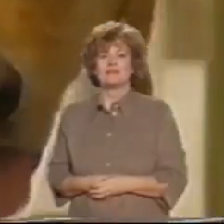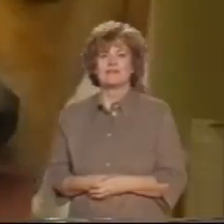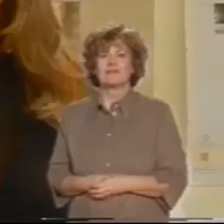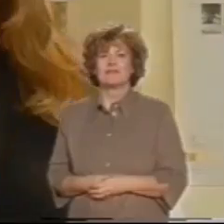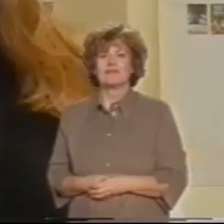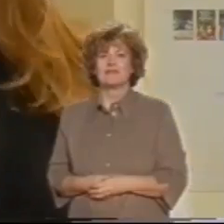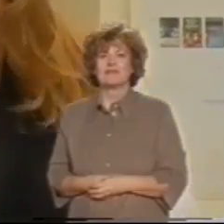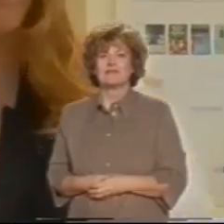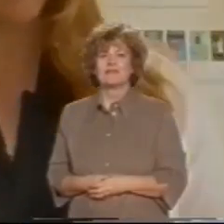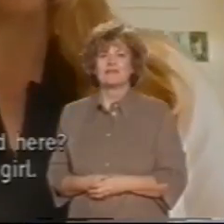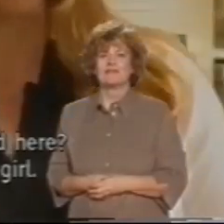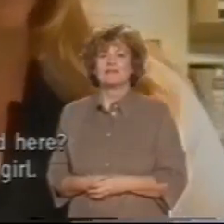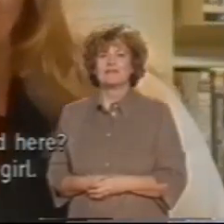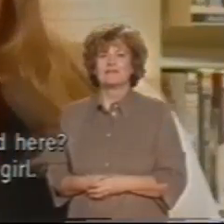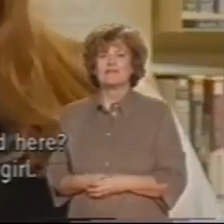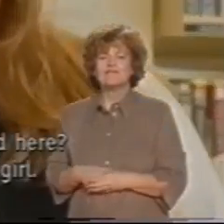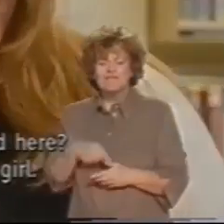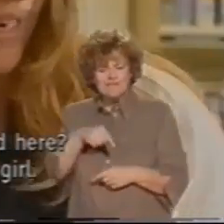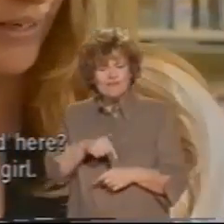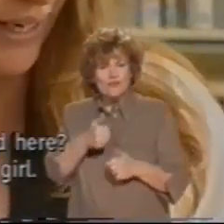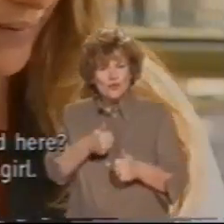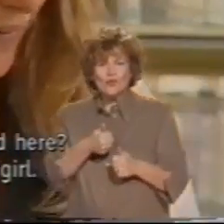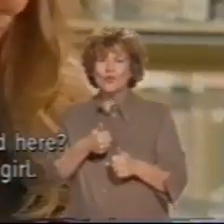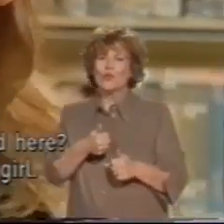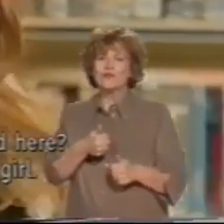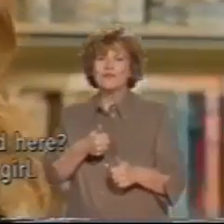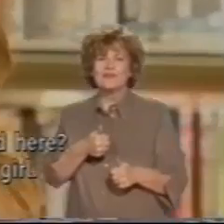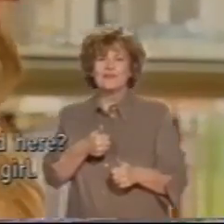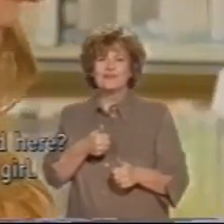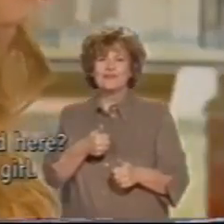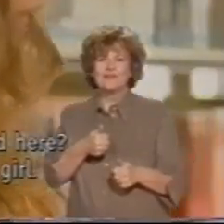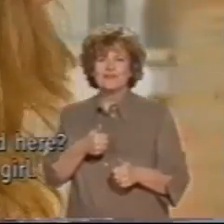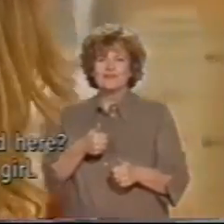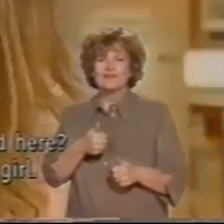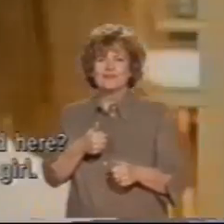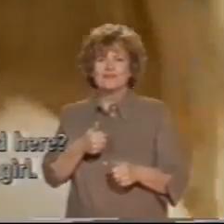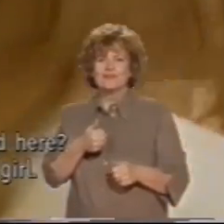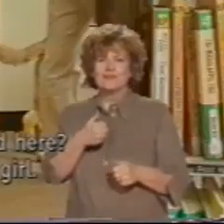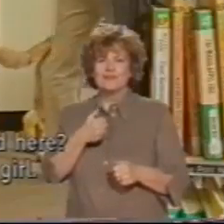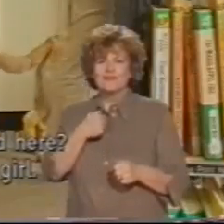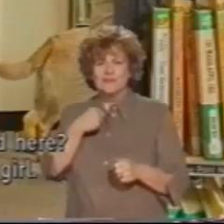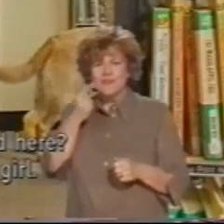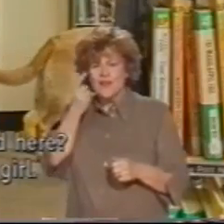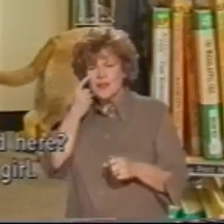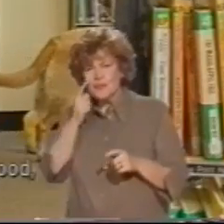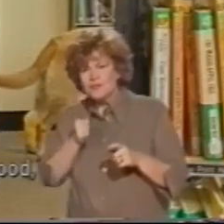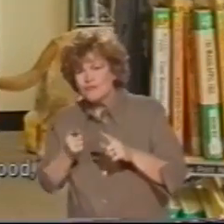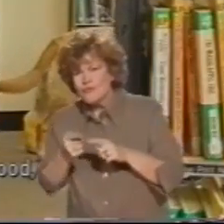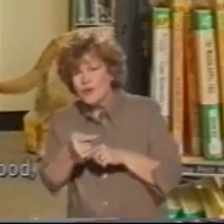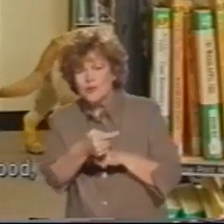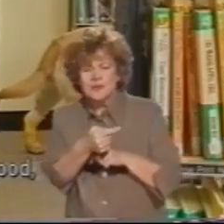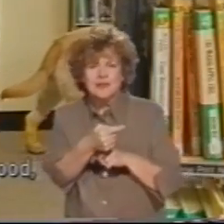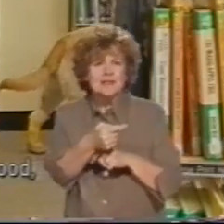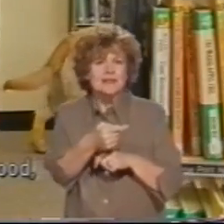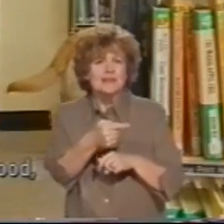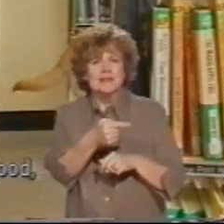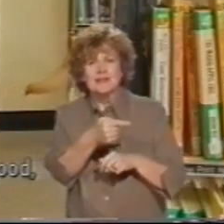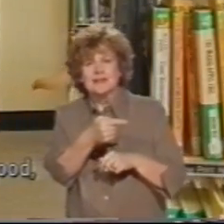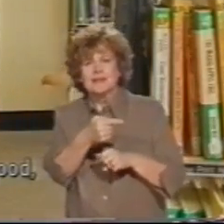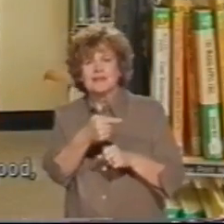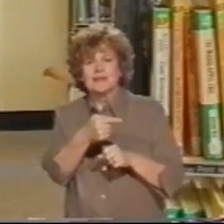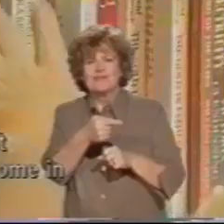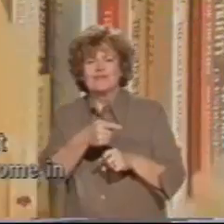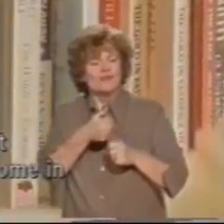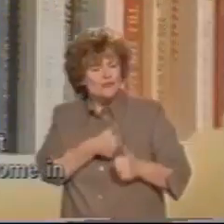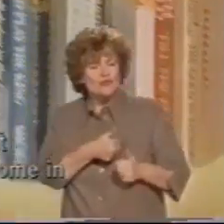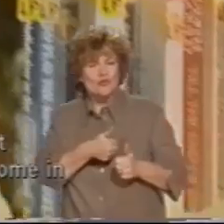There's a good girl. I think it's round here, round here. Whatever. That's a good girl. The layout is very, very